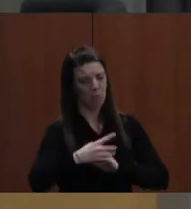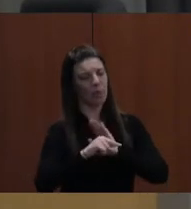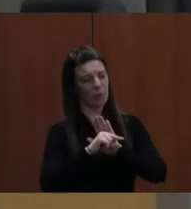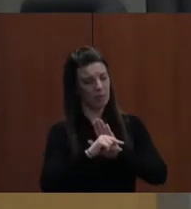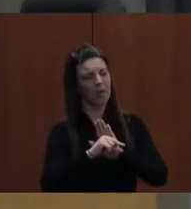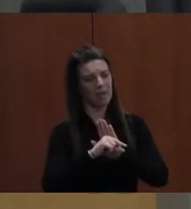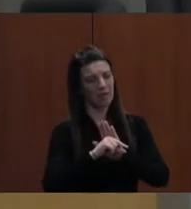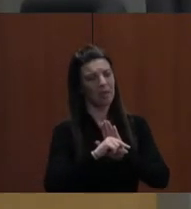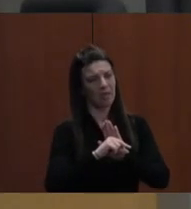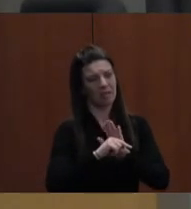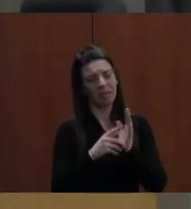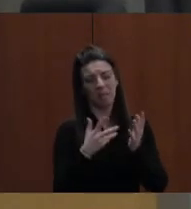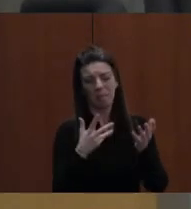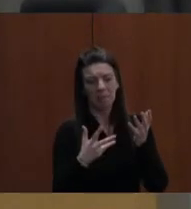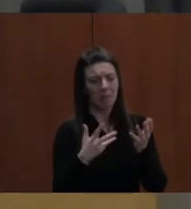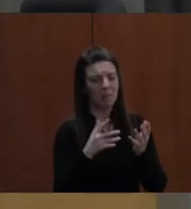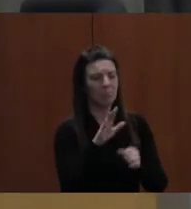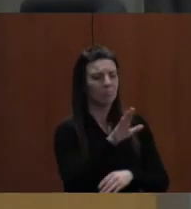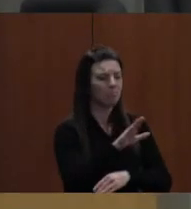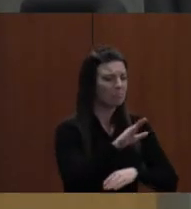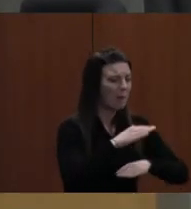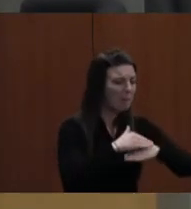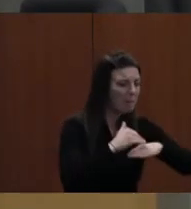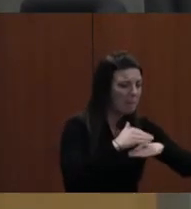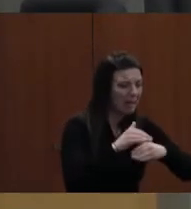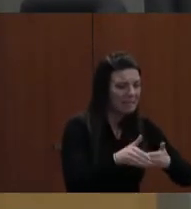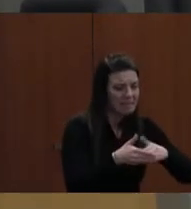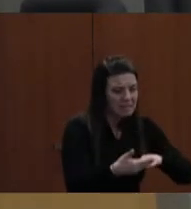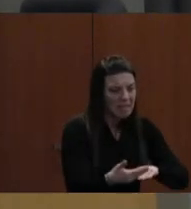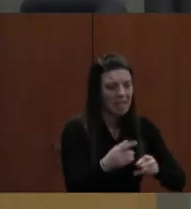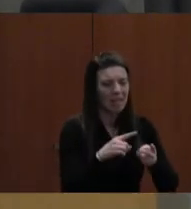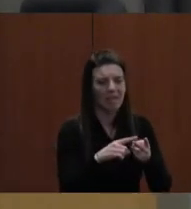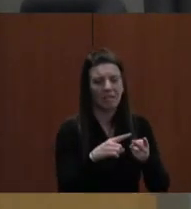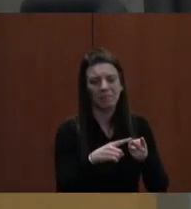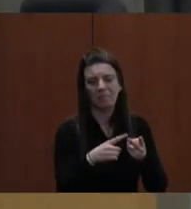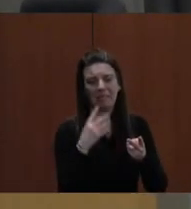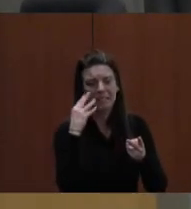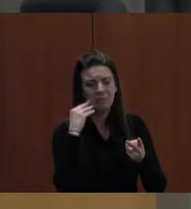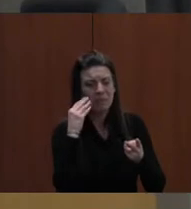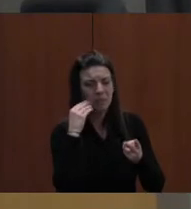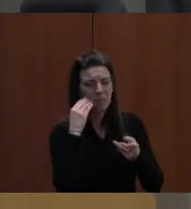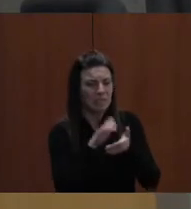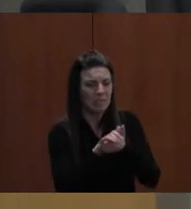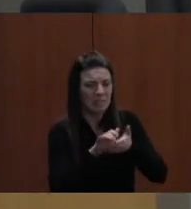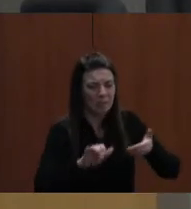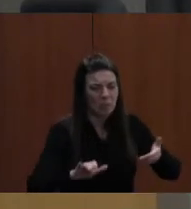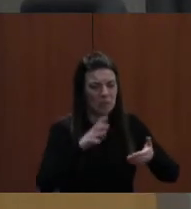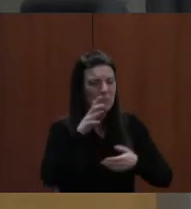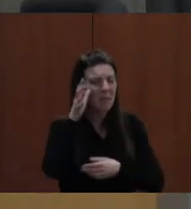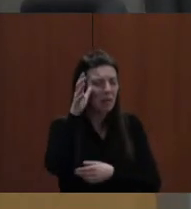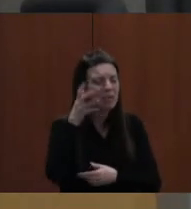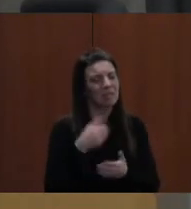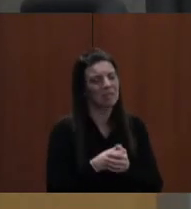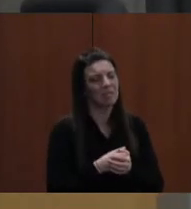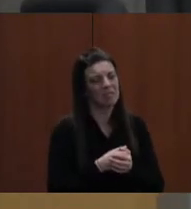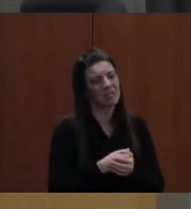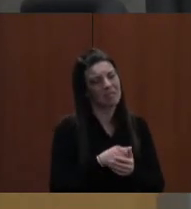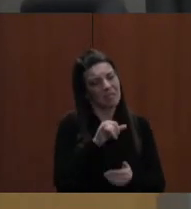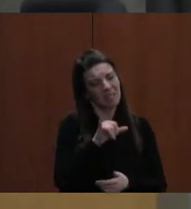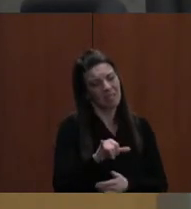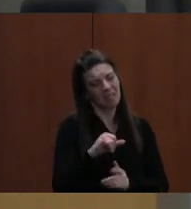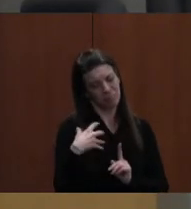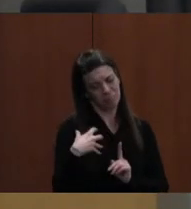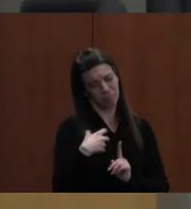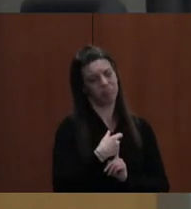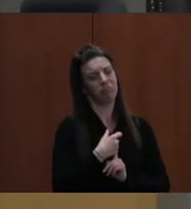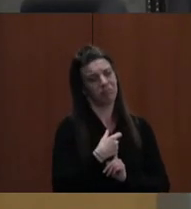the loss of a pet or a divorce. Those were things that were certainly saddening and certainly things that